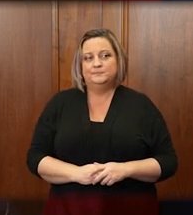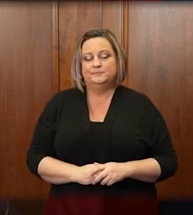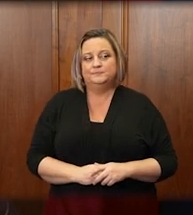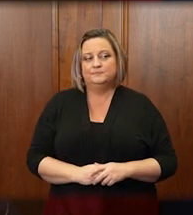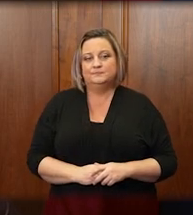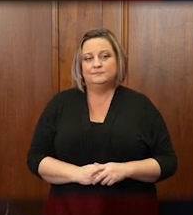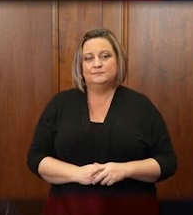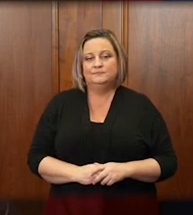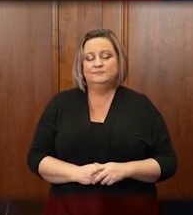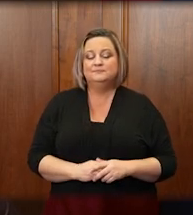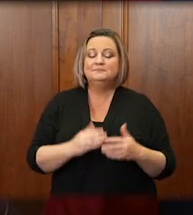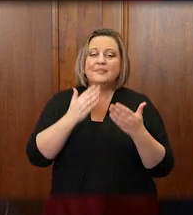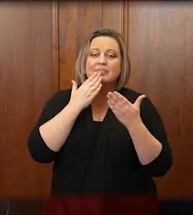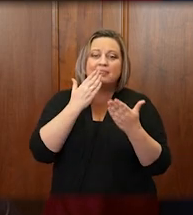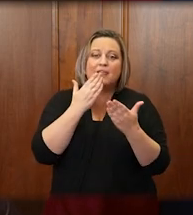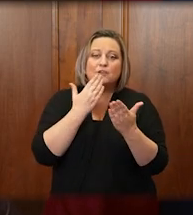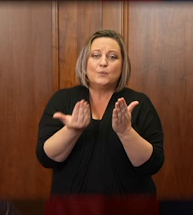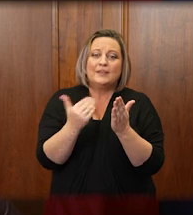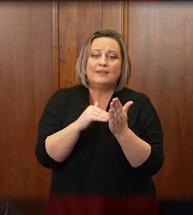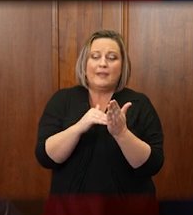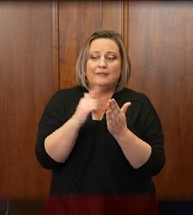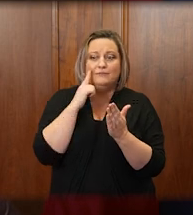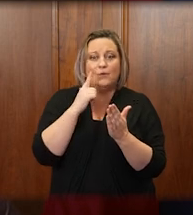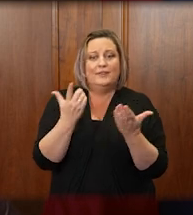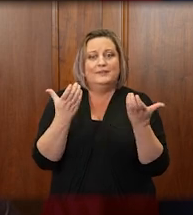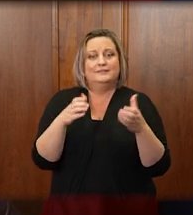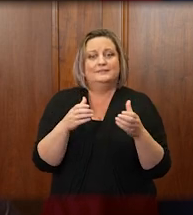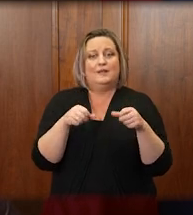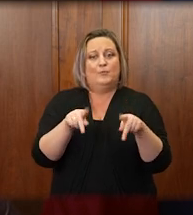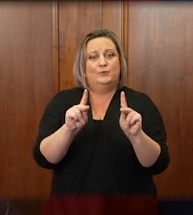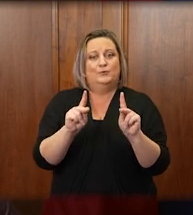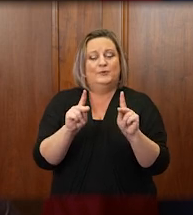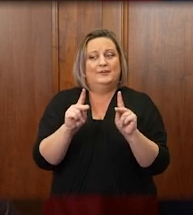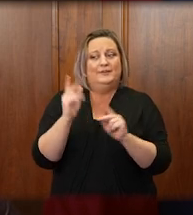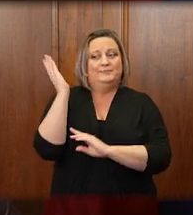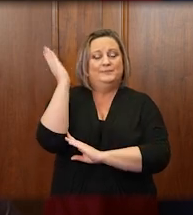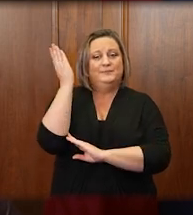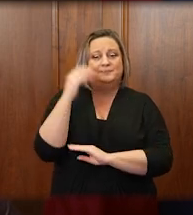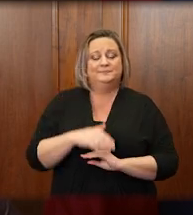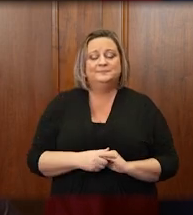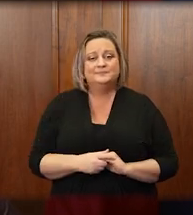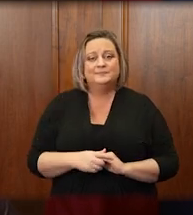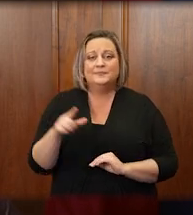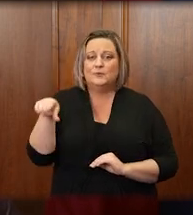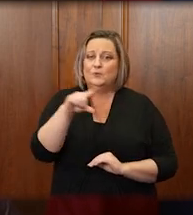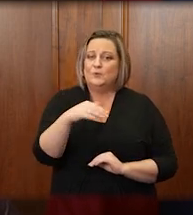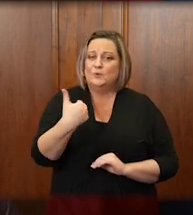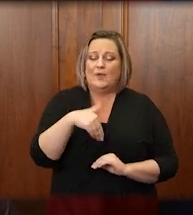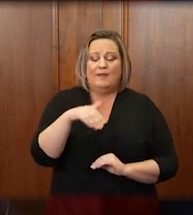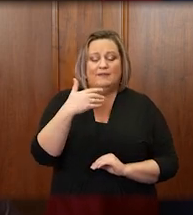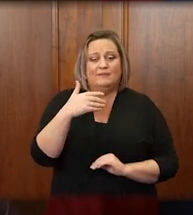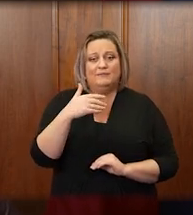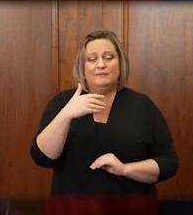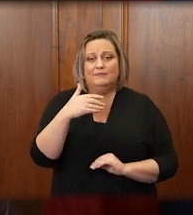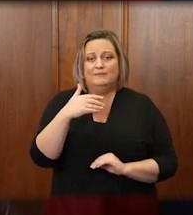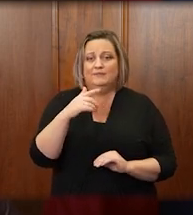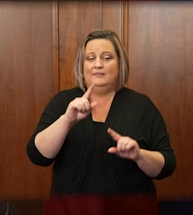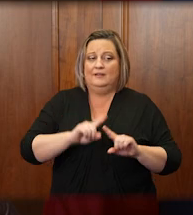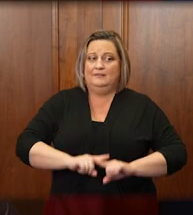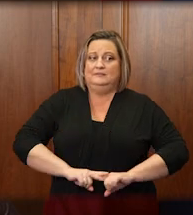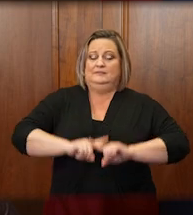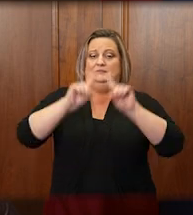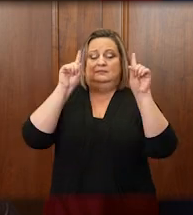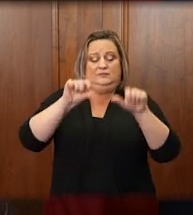Thank you again for the opportunity to speak with you. You face unprecedented challenges this session and beyond,